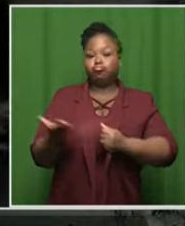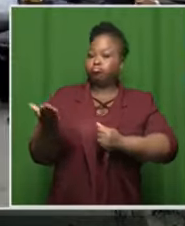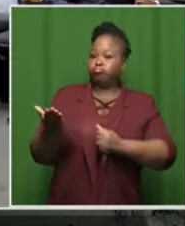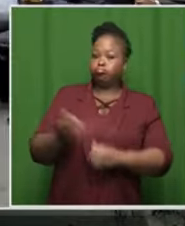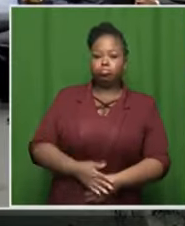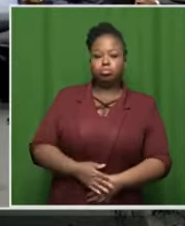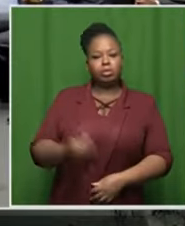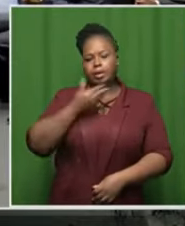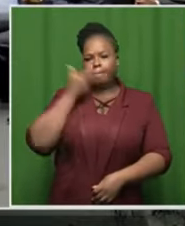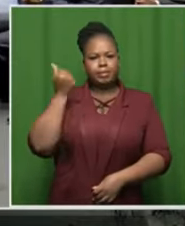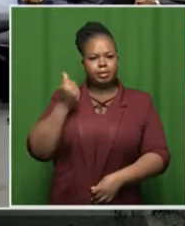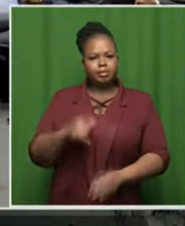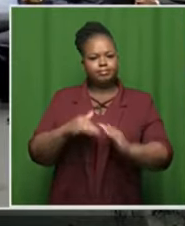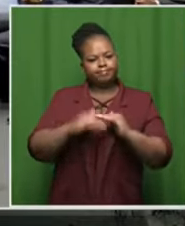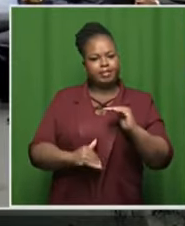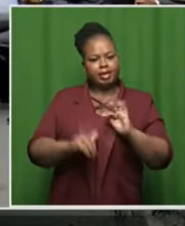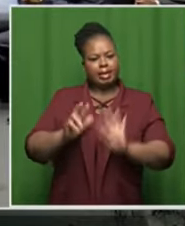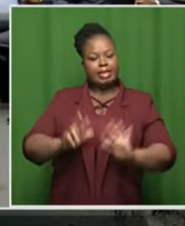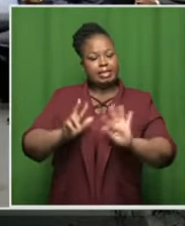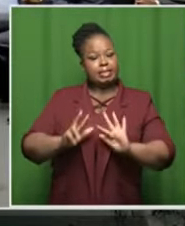we have one of the best uh under 18